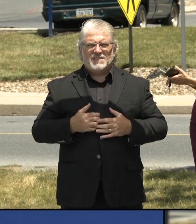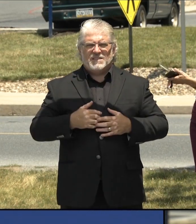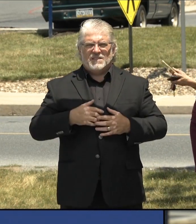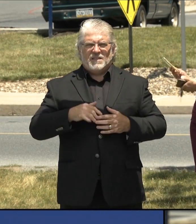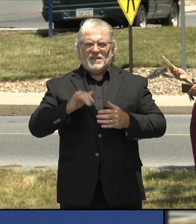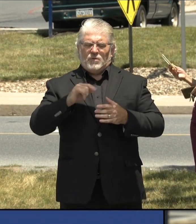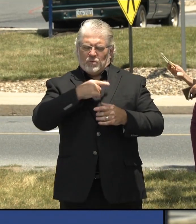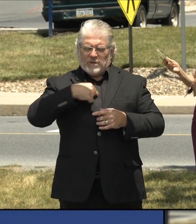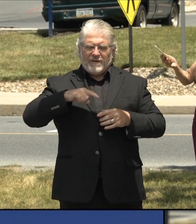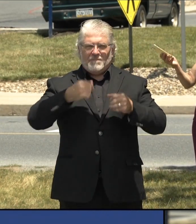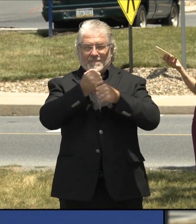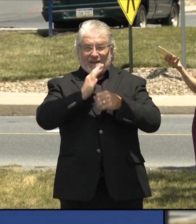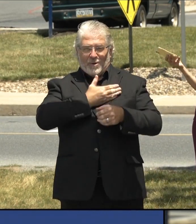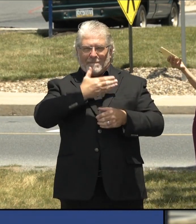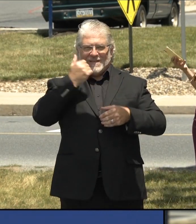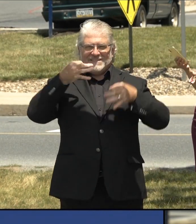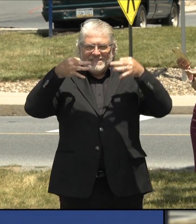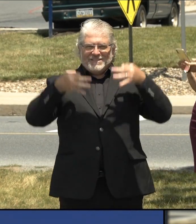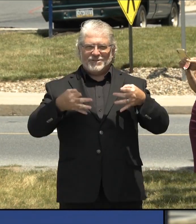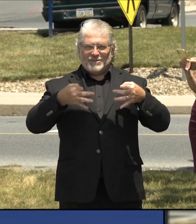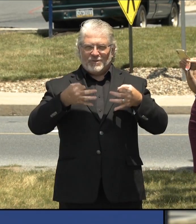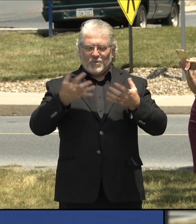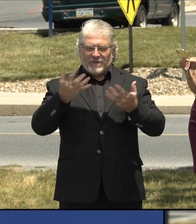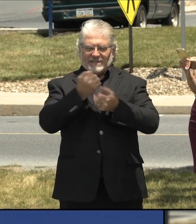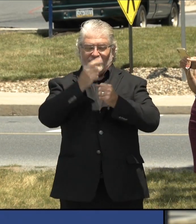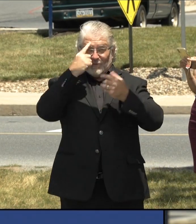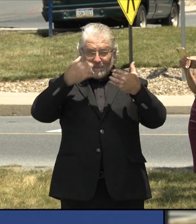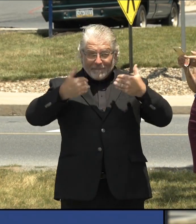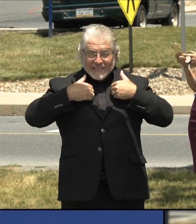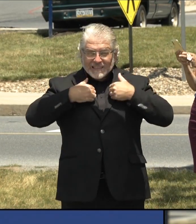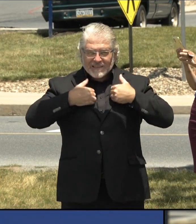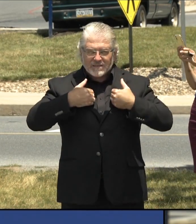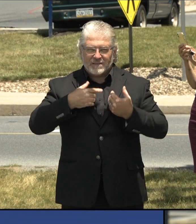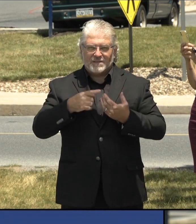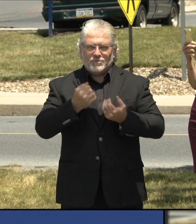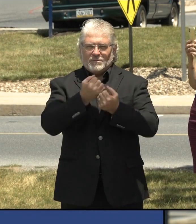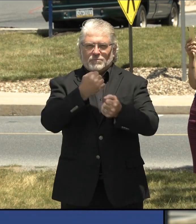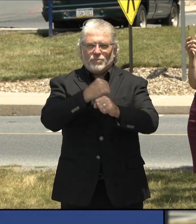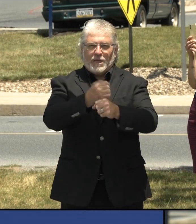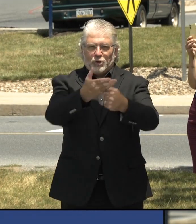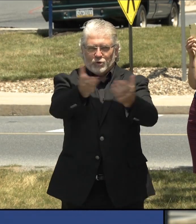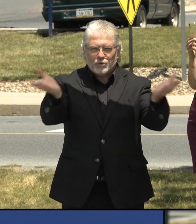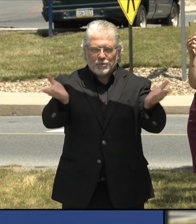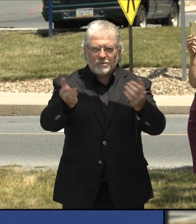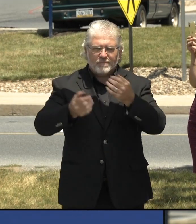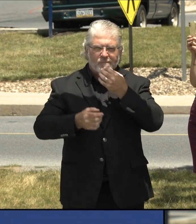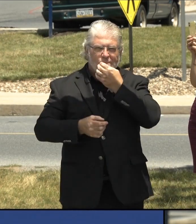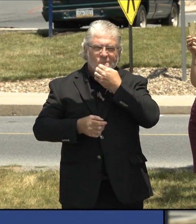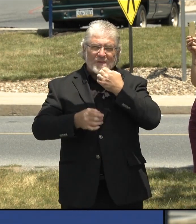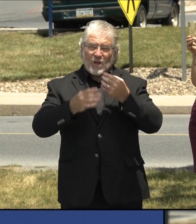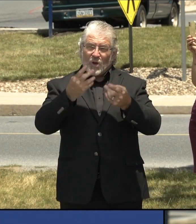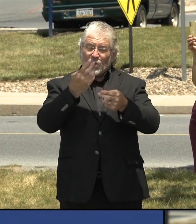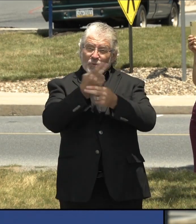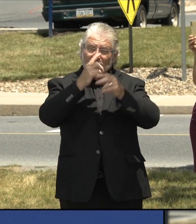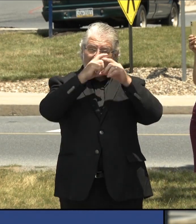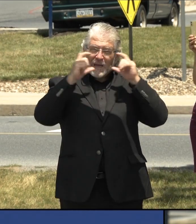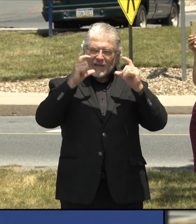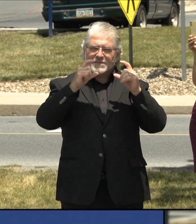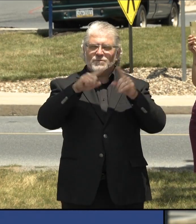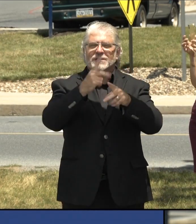Social distancing actually keeps you safer. Washing your hands keeps you safer. Wearing a mask keeps people around you safer. Those are the things that